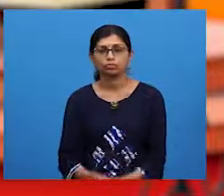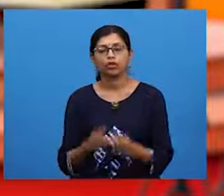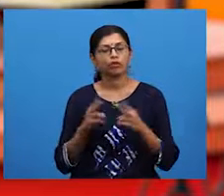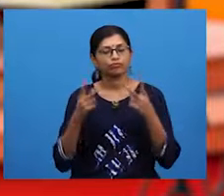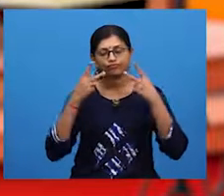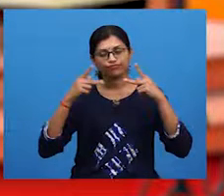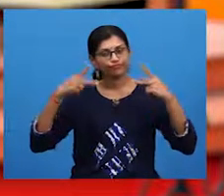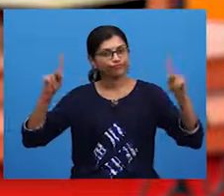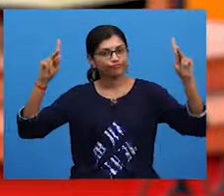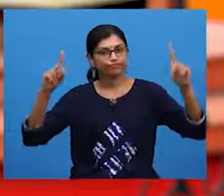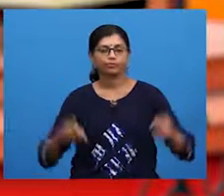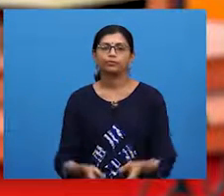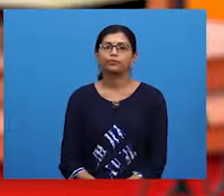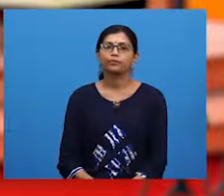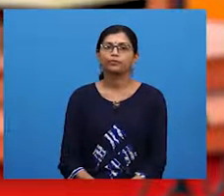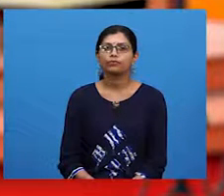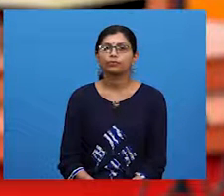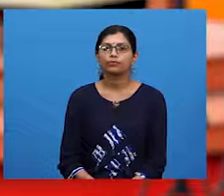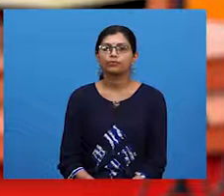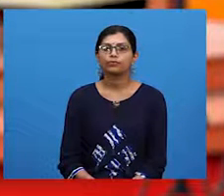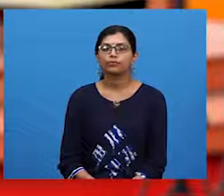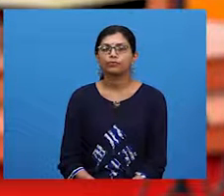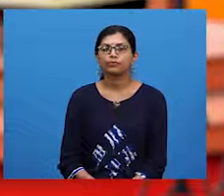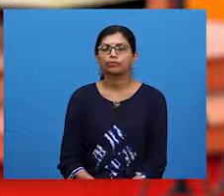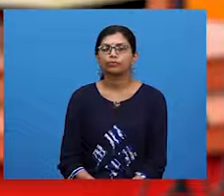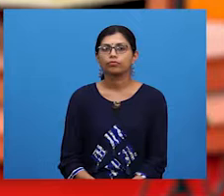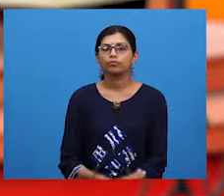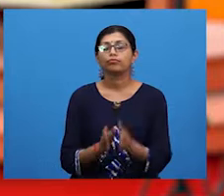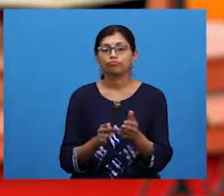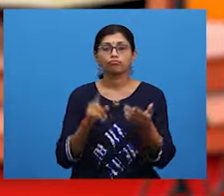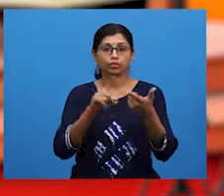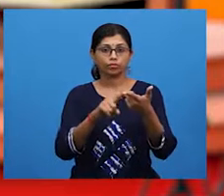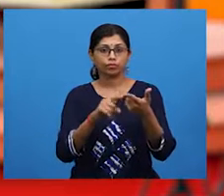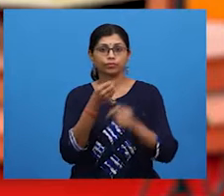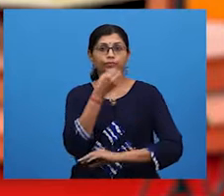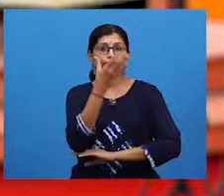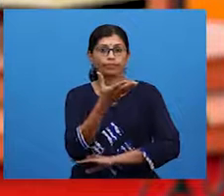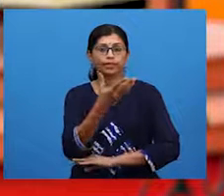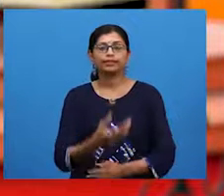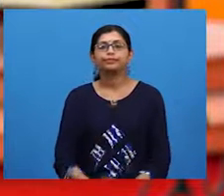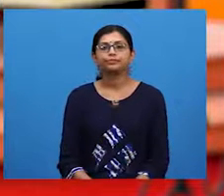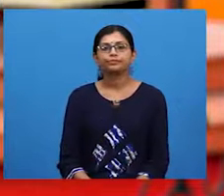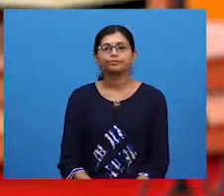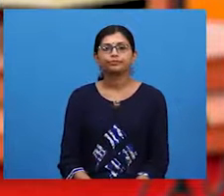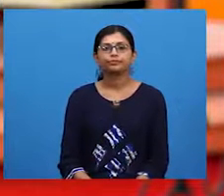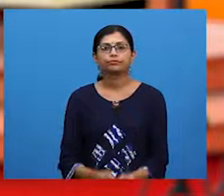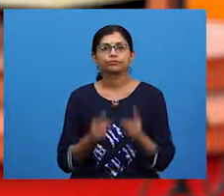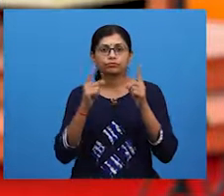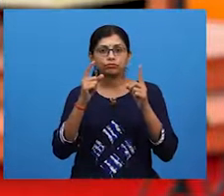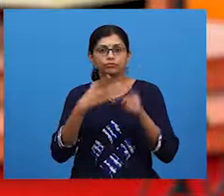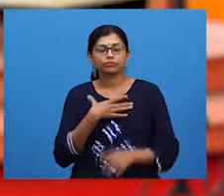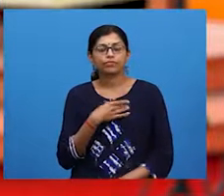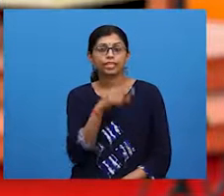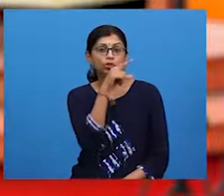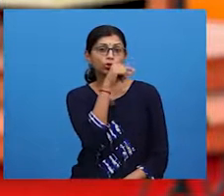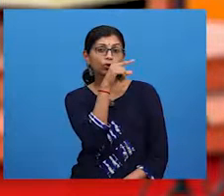app indeed. What about you, Susan? Thanks, Julia. I am an active Twitter